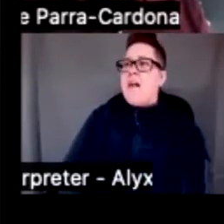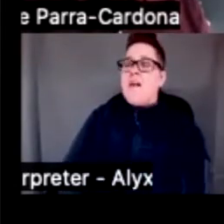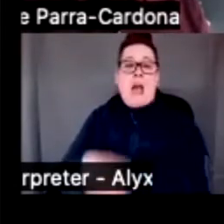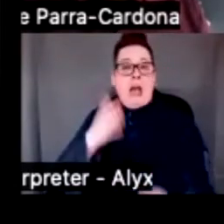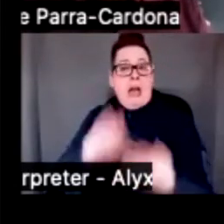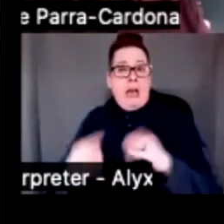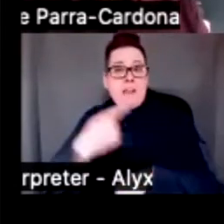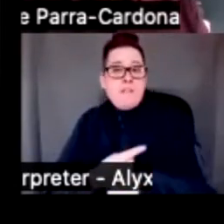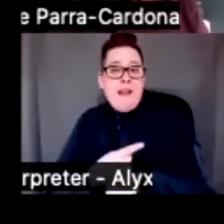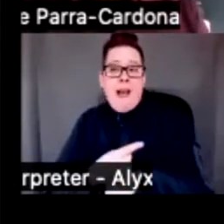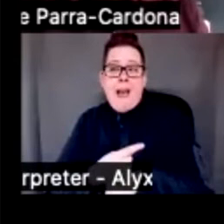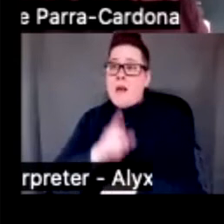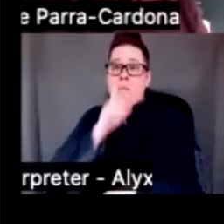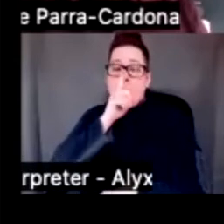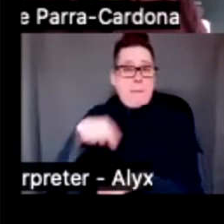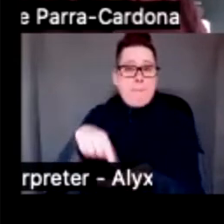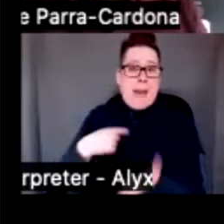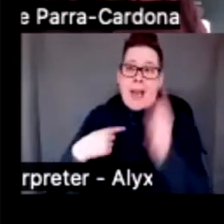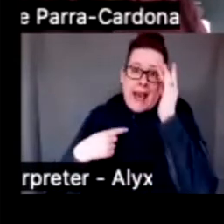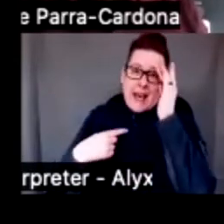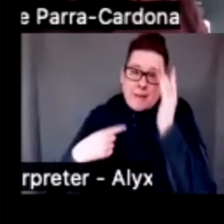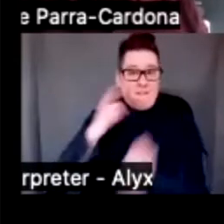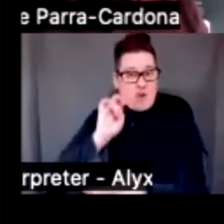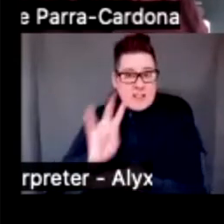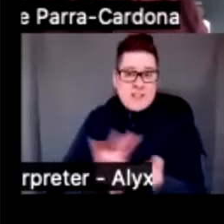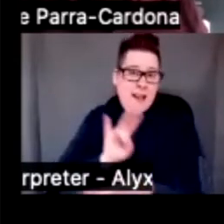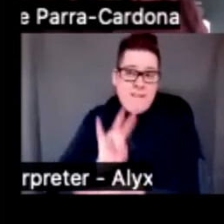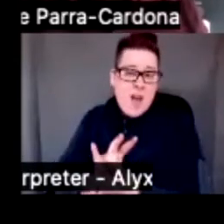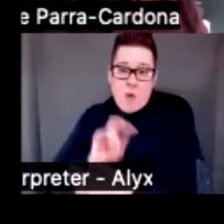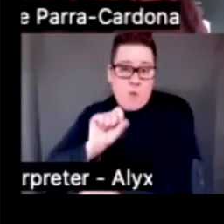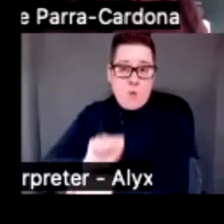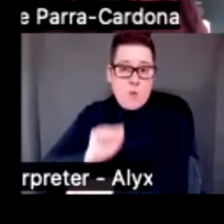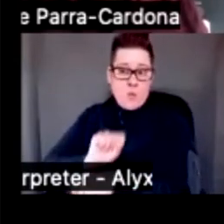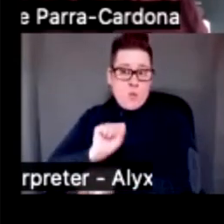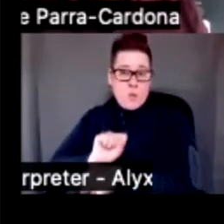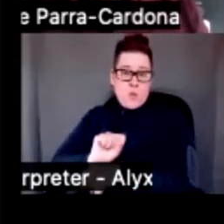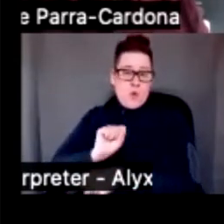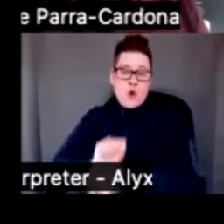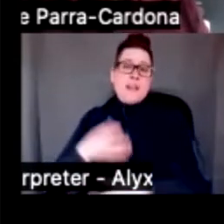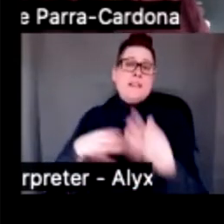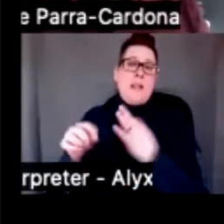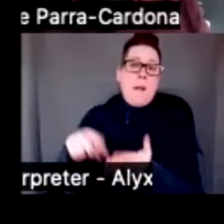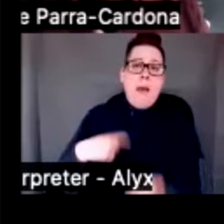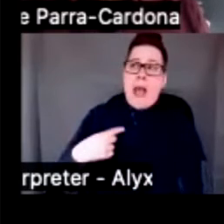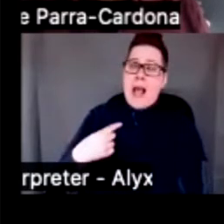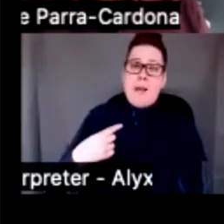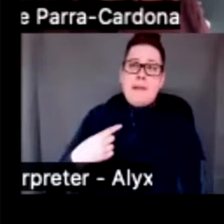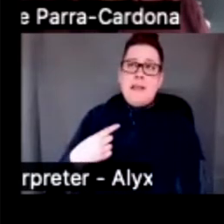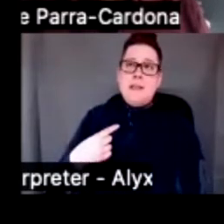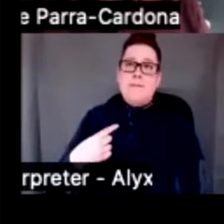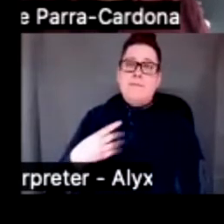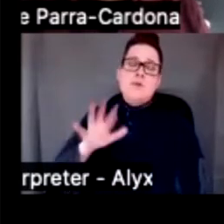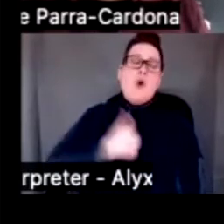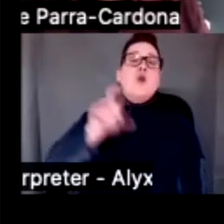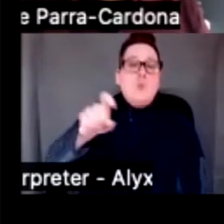end of the day, instead of paying seven hours, they would pay me, instead of paying me